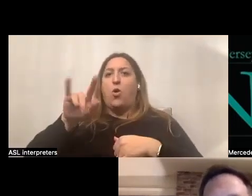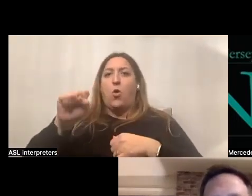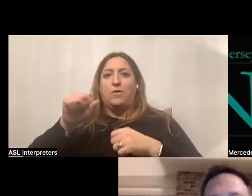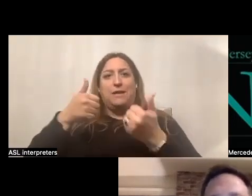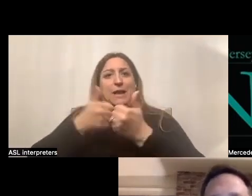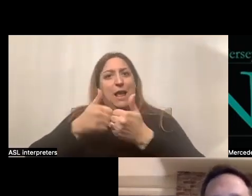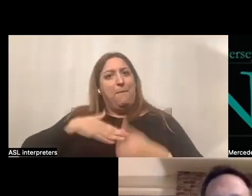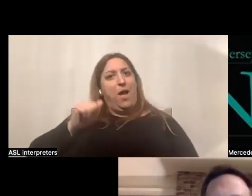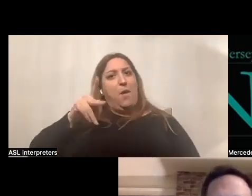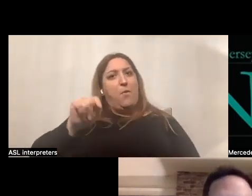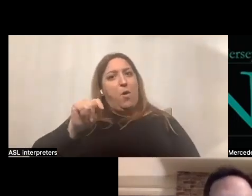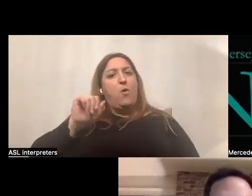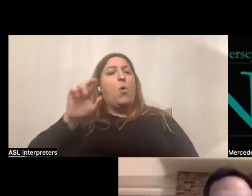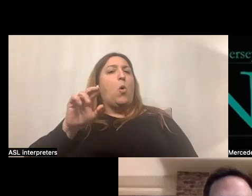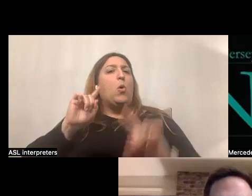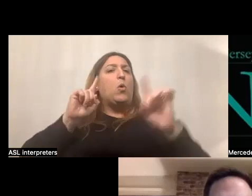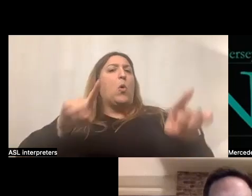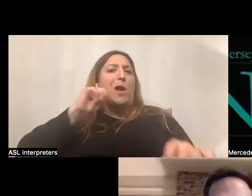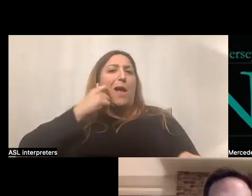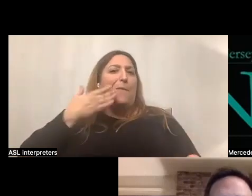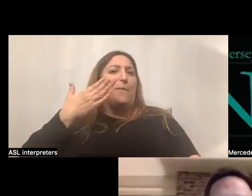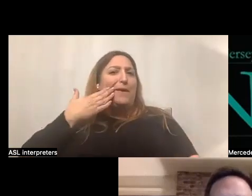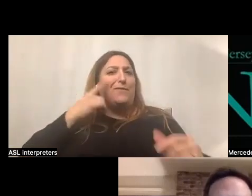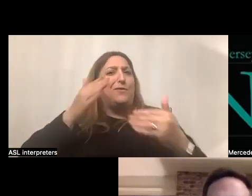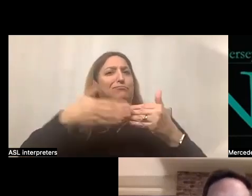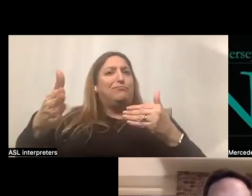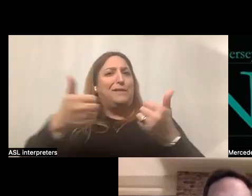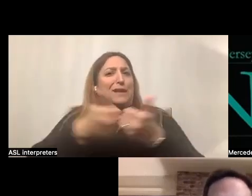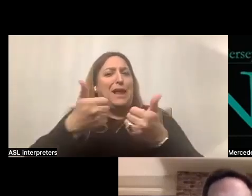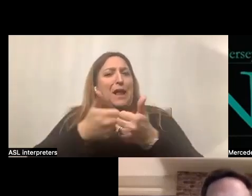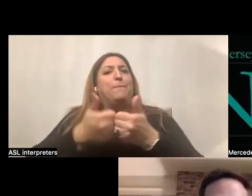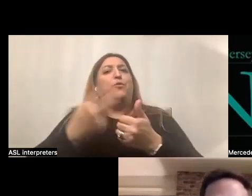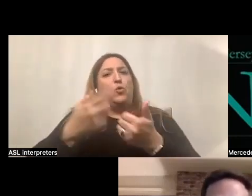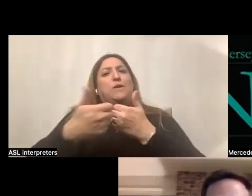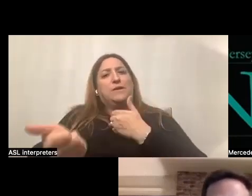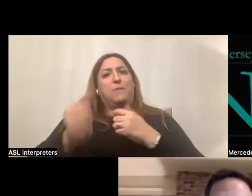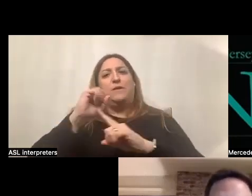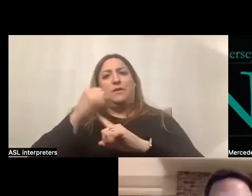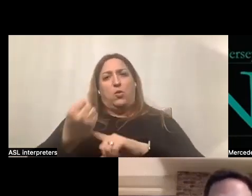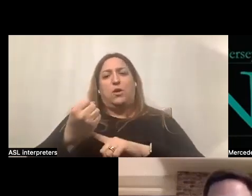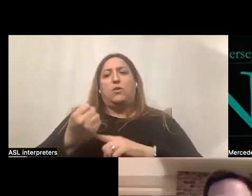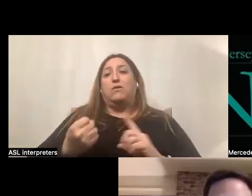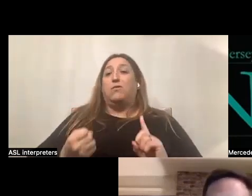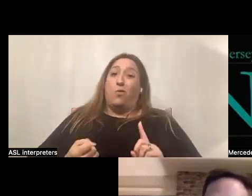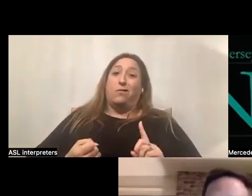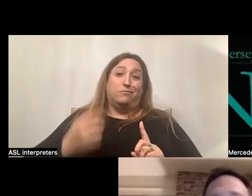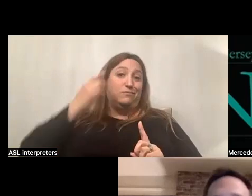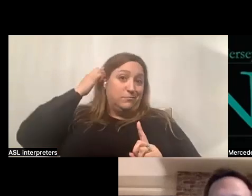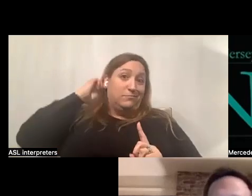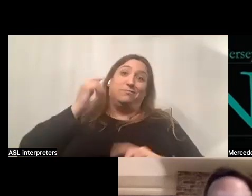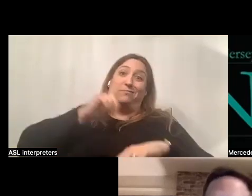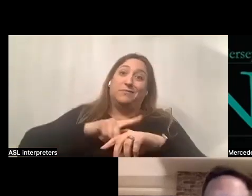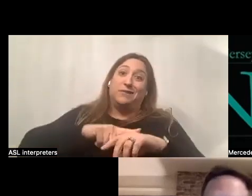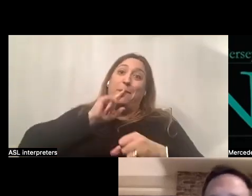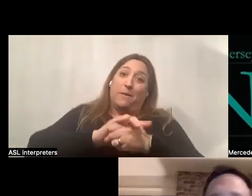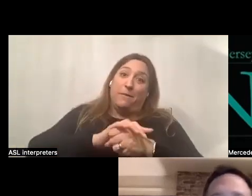versus coming to Applebee's for the entirety of the game? Those are two separate situations. One obviously is a time commitment. The other